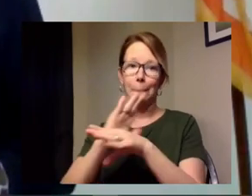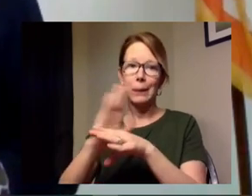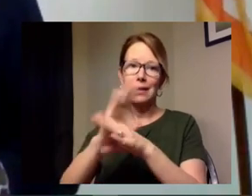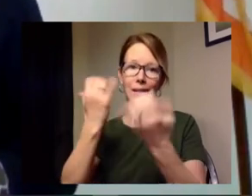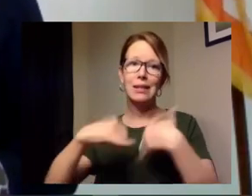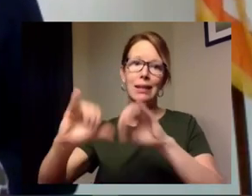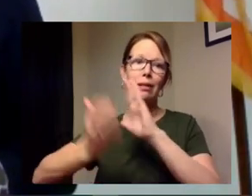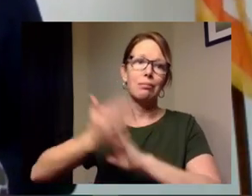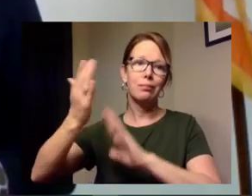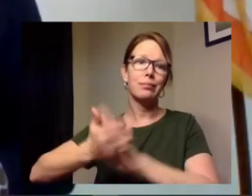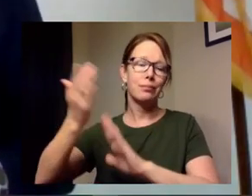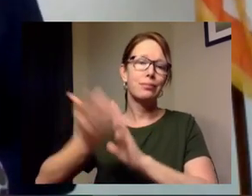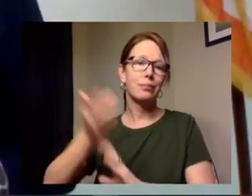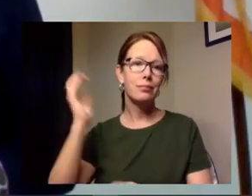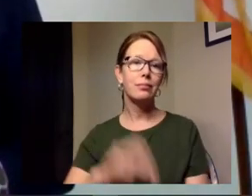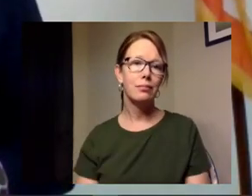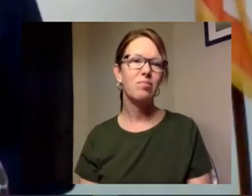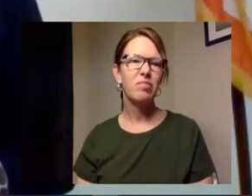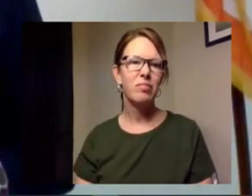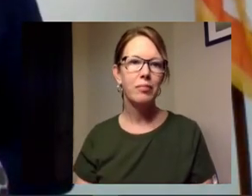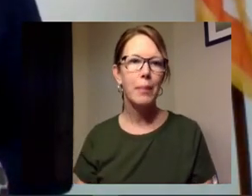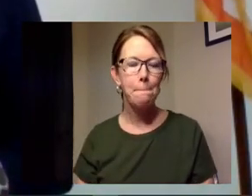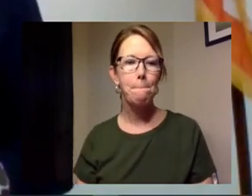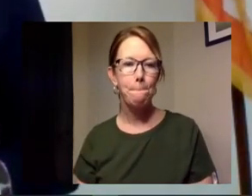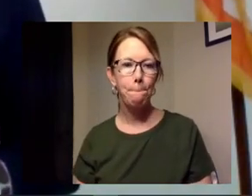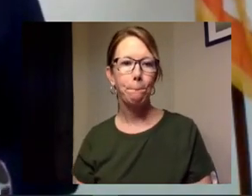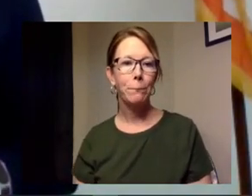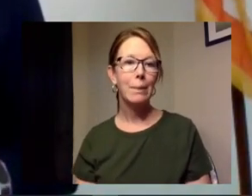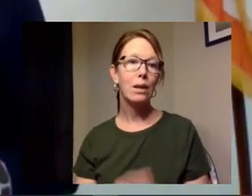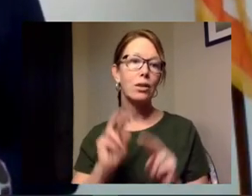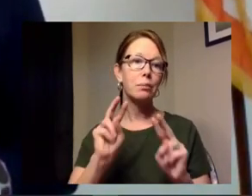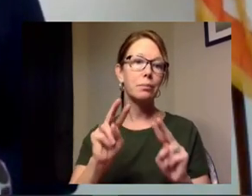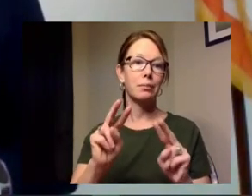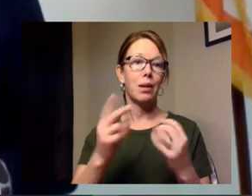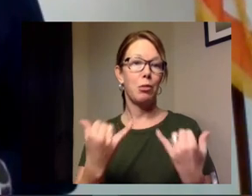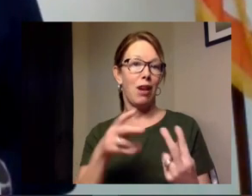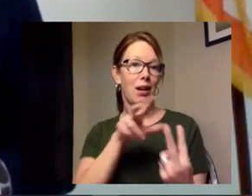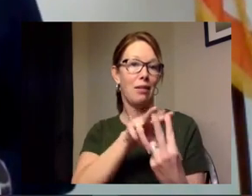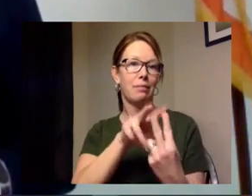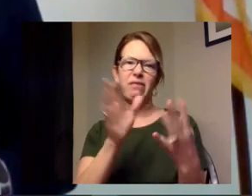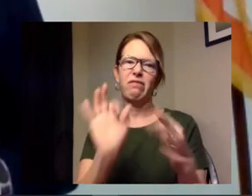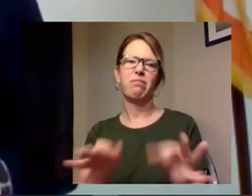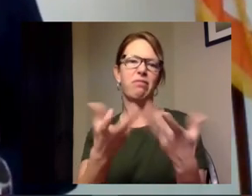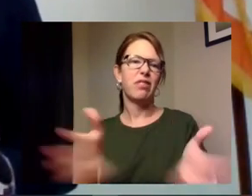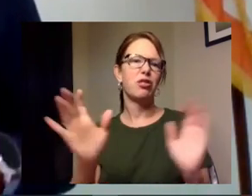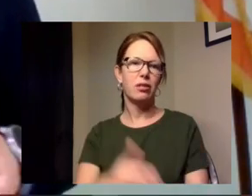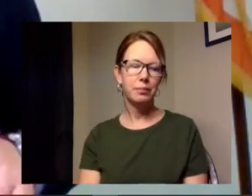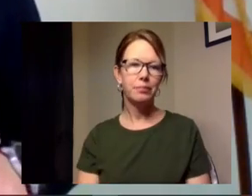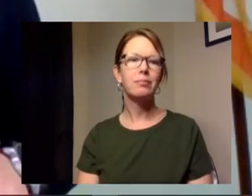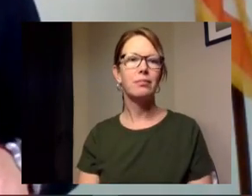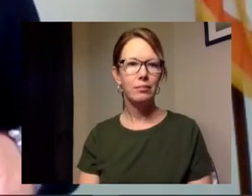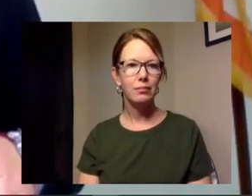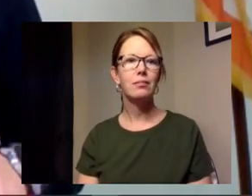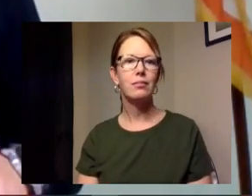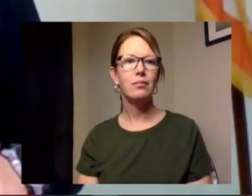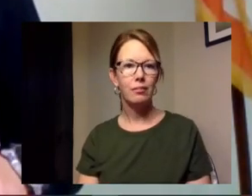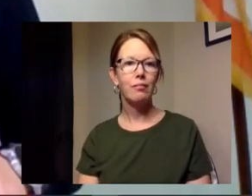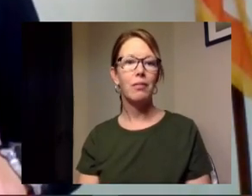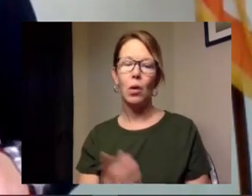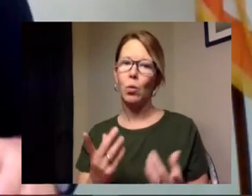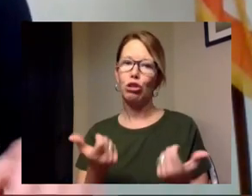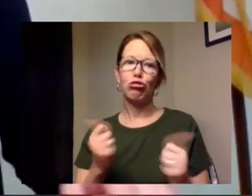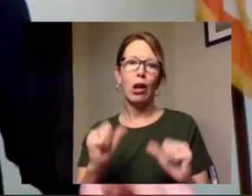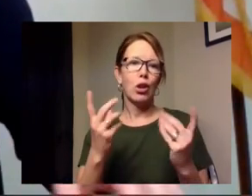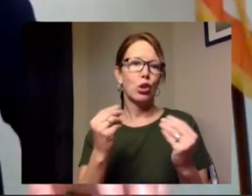ratepayers all of our customers uh so stay tuned that's uh continued work in progress but we're doing all all that we can to